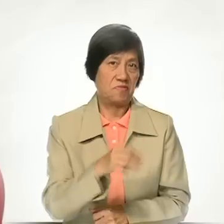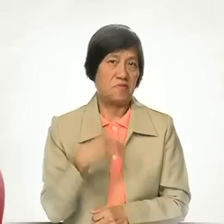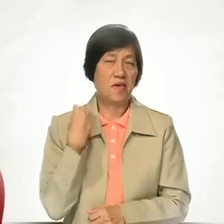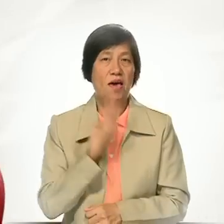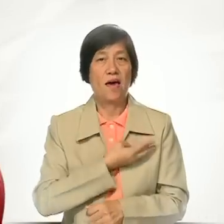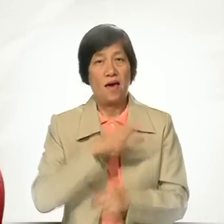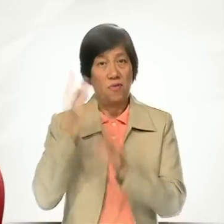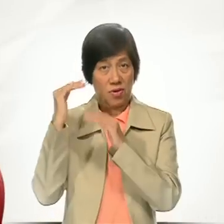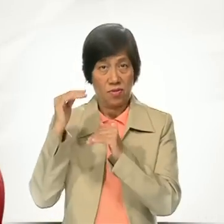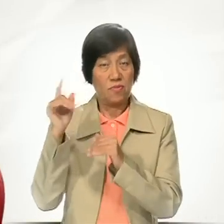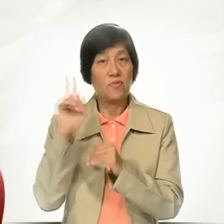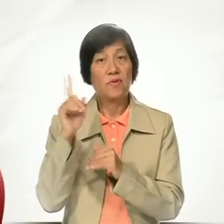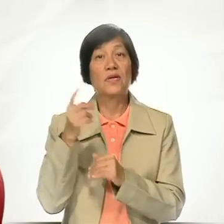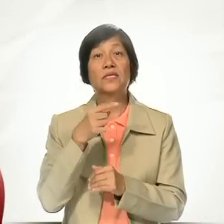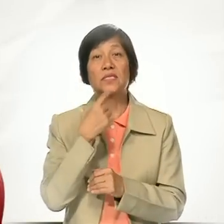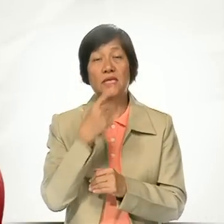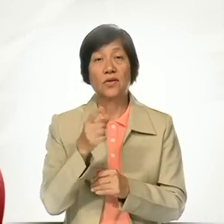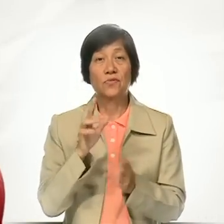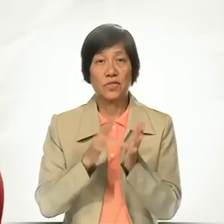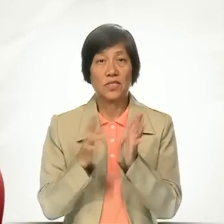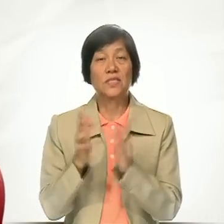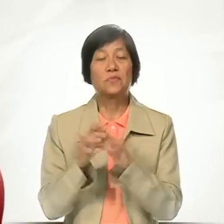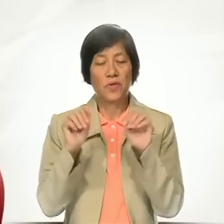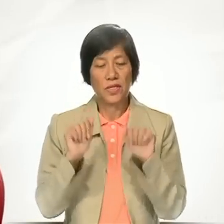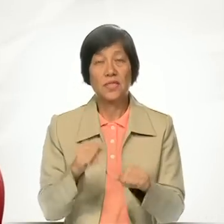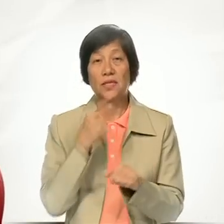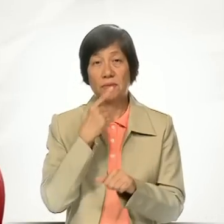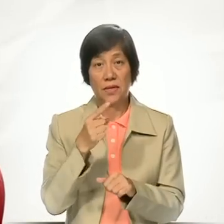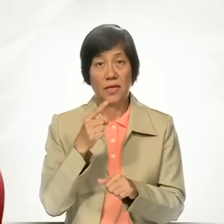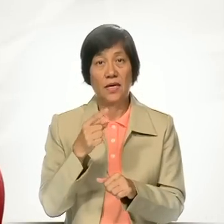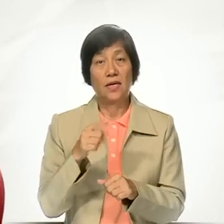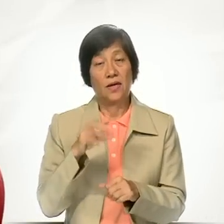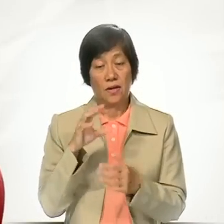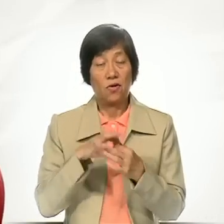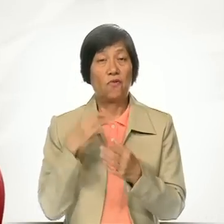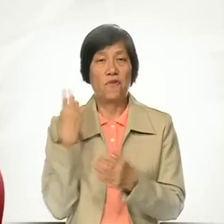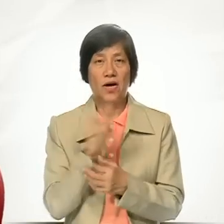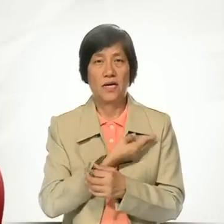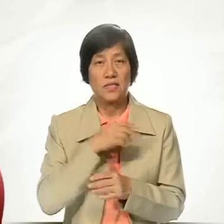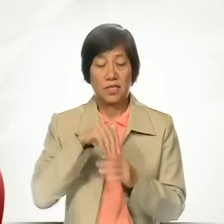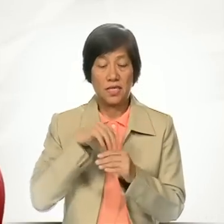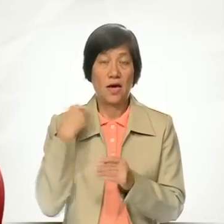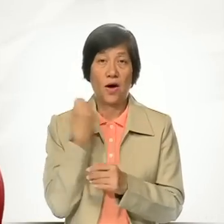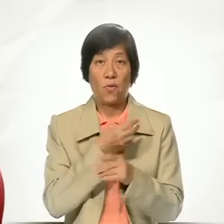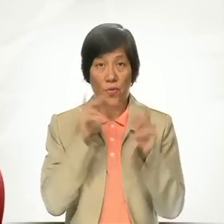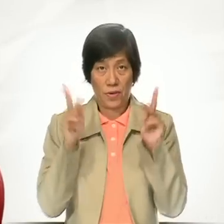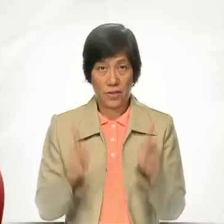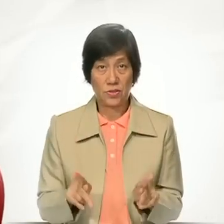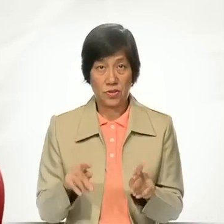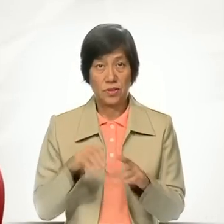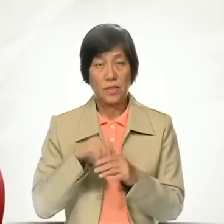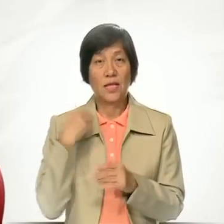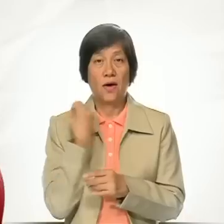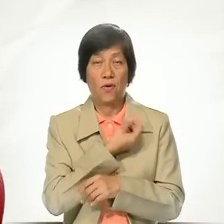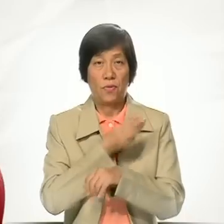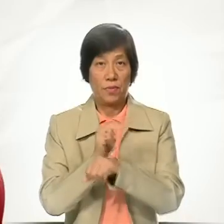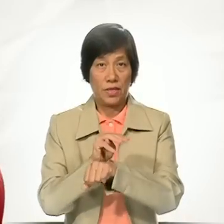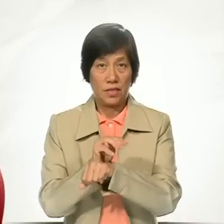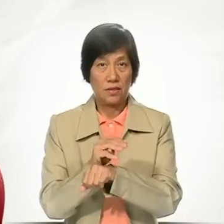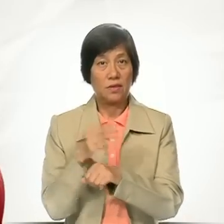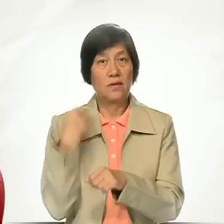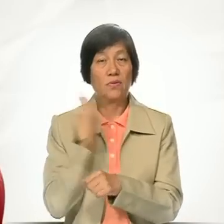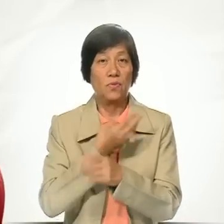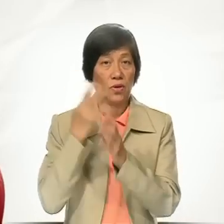And we hope that what was said of Jesus could be said of us. In our persons, in our ministry,